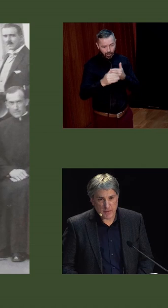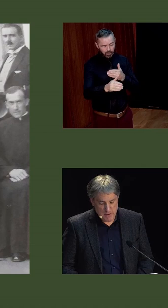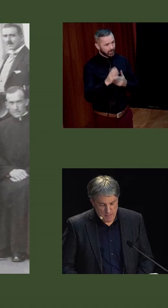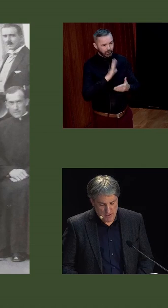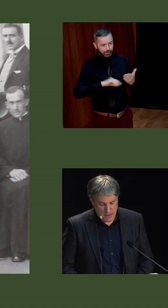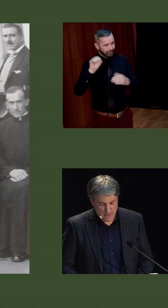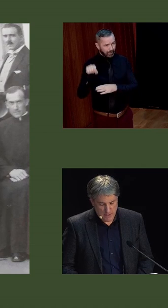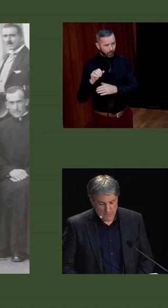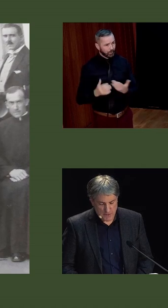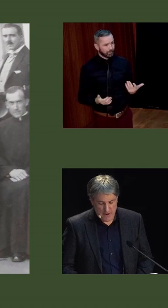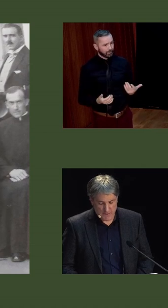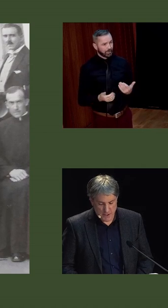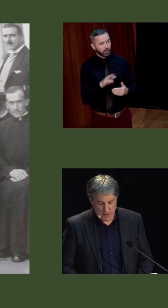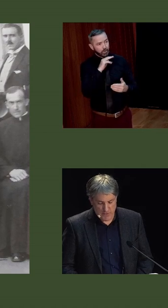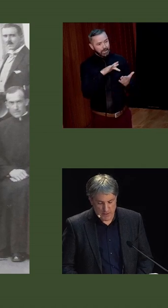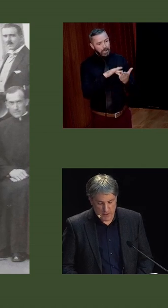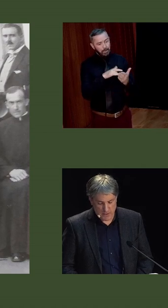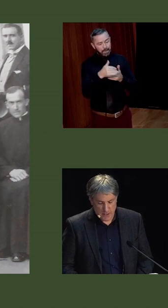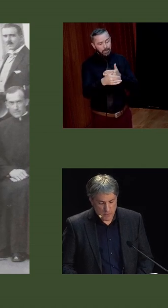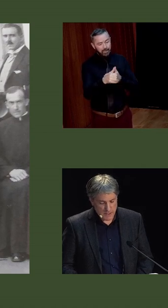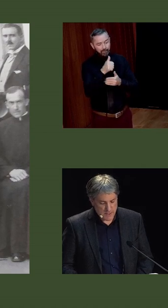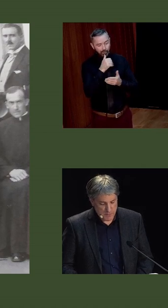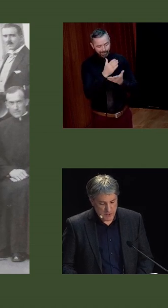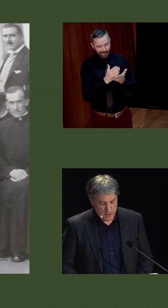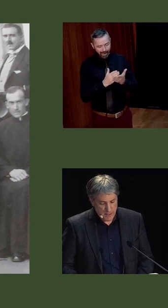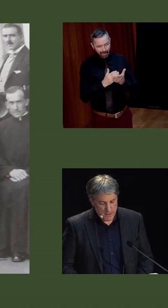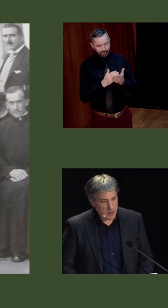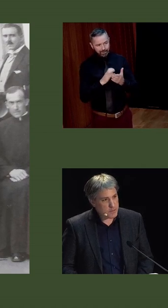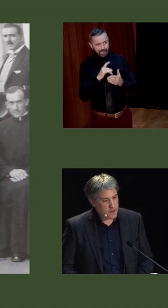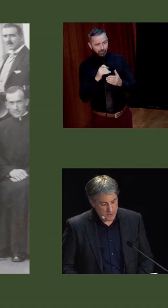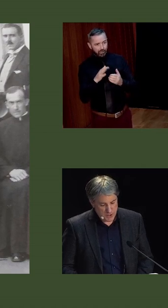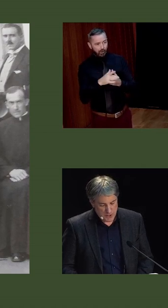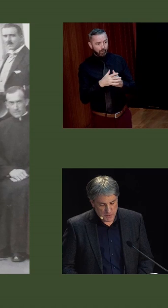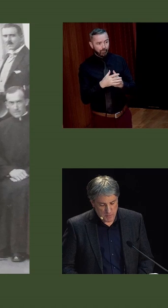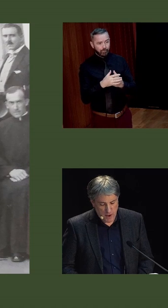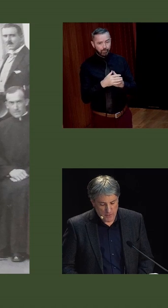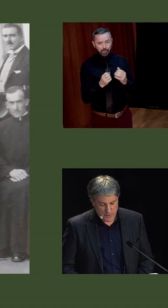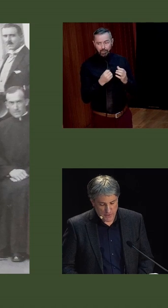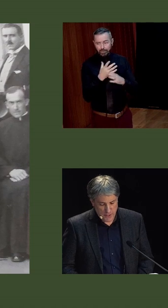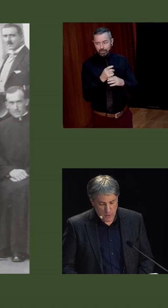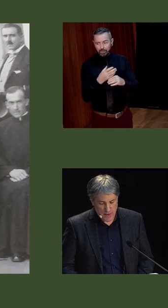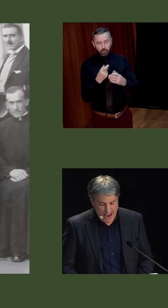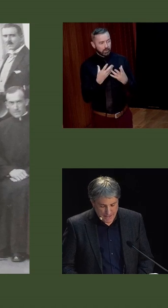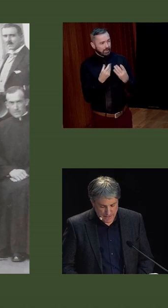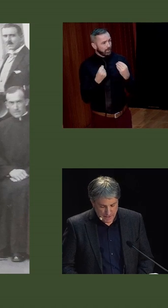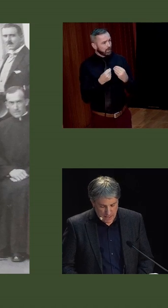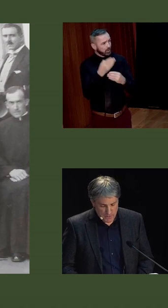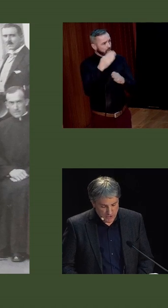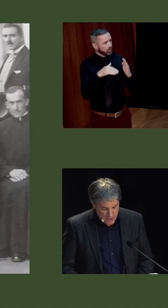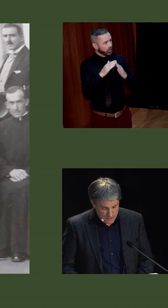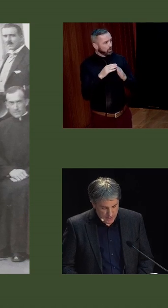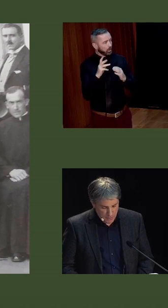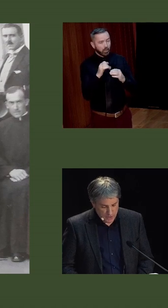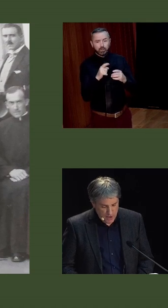suggests that the middle period, the first half century of independence, was exceptional in terms of the church's preponderance, when it acted